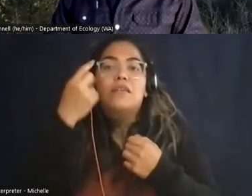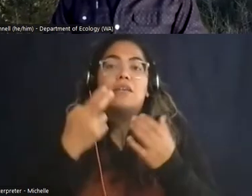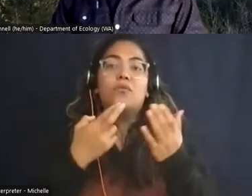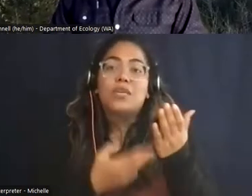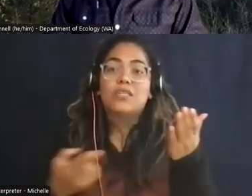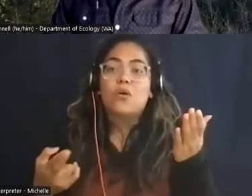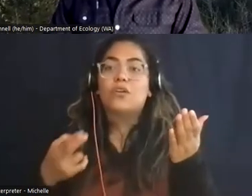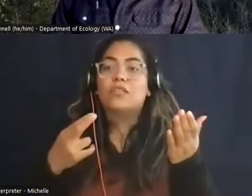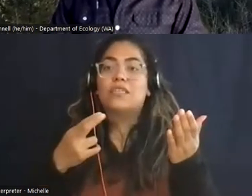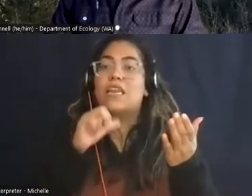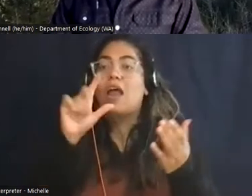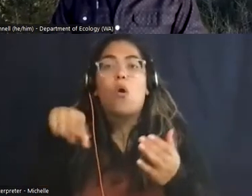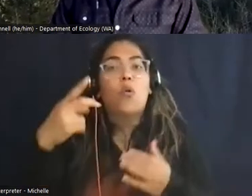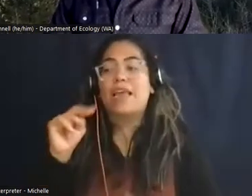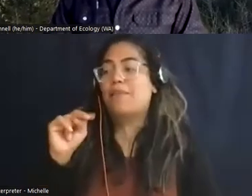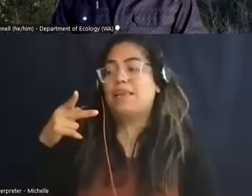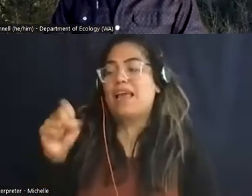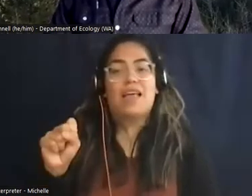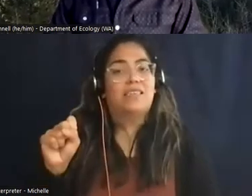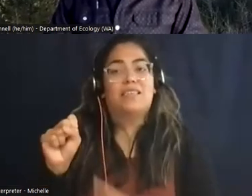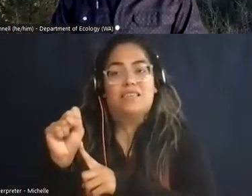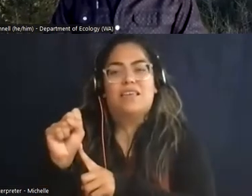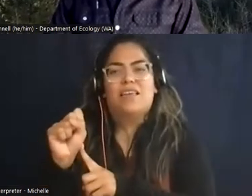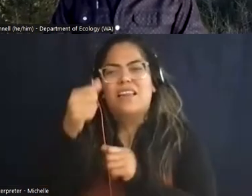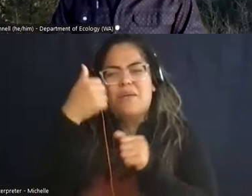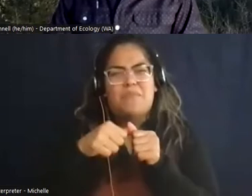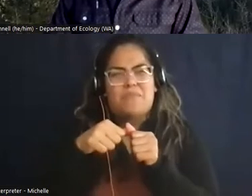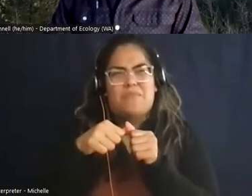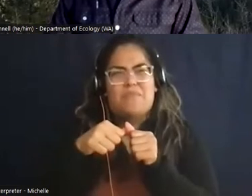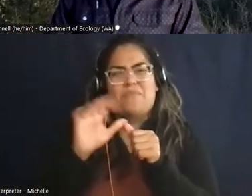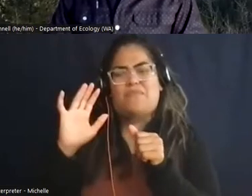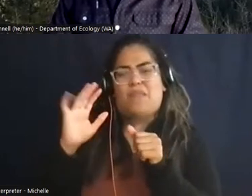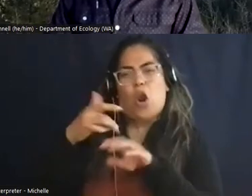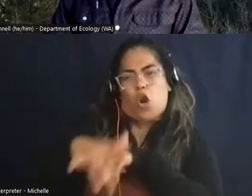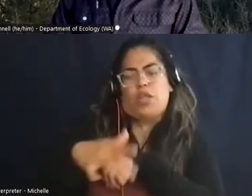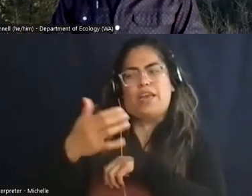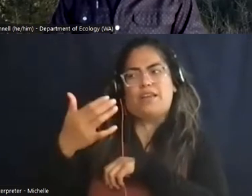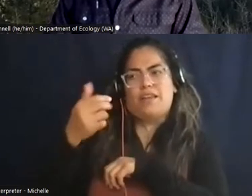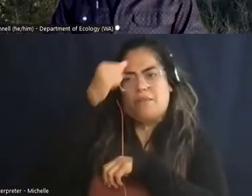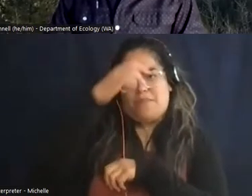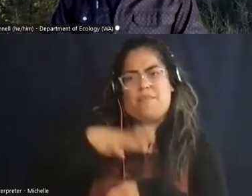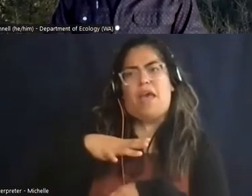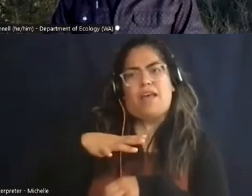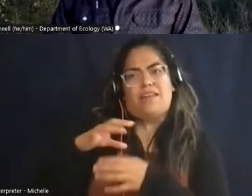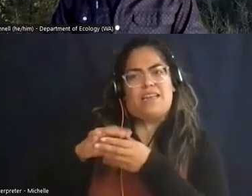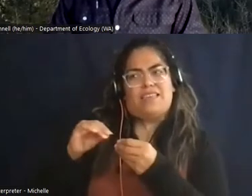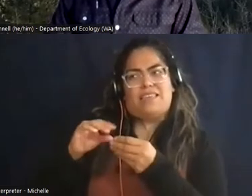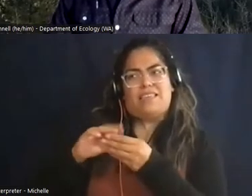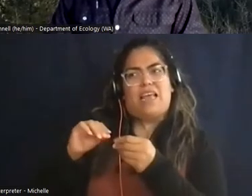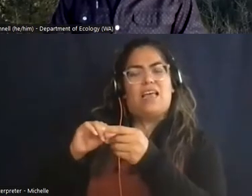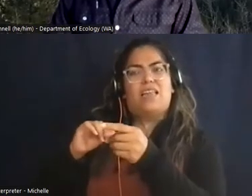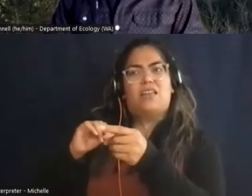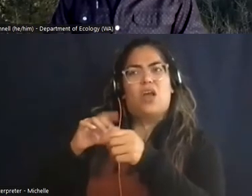The National Park Service gentleman that spoke earlier, I apologize. forgot his name. He gave me the term cultural resource too. And